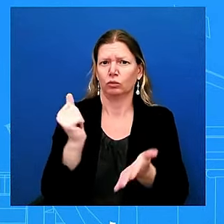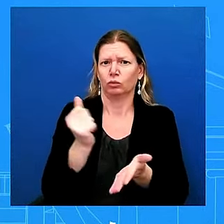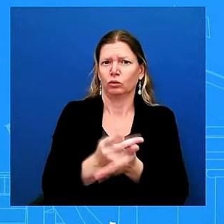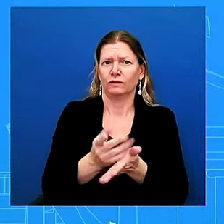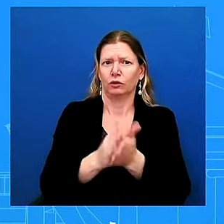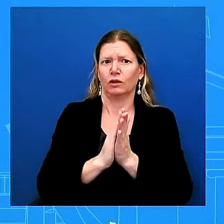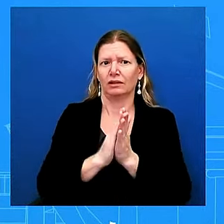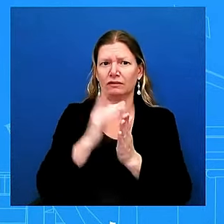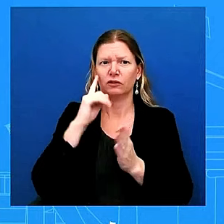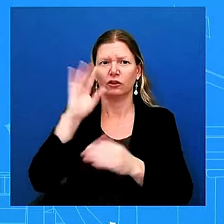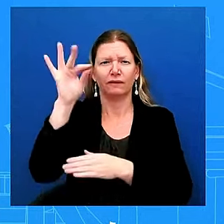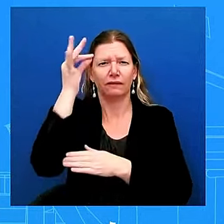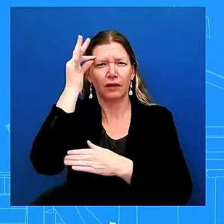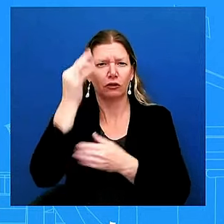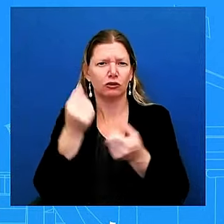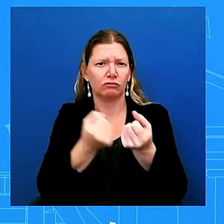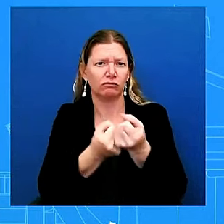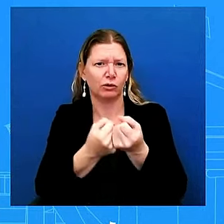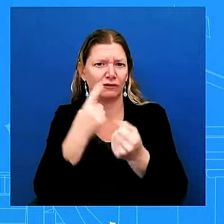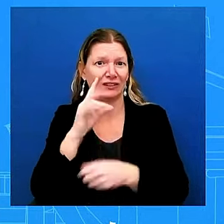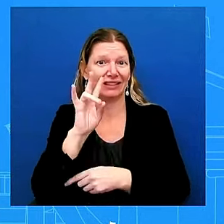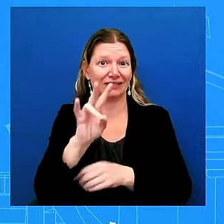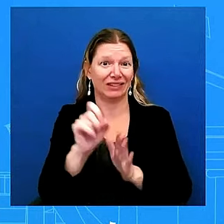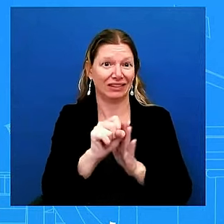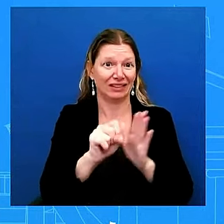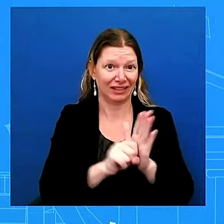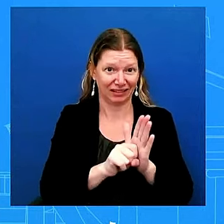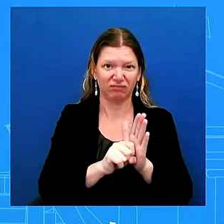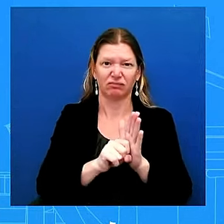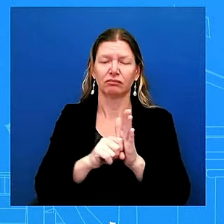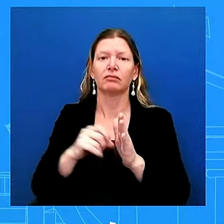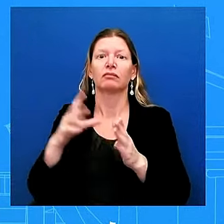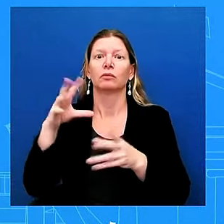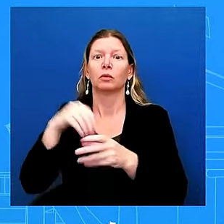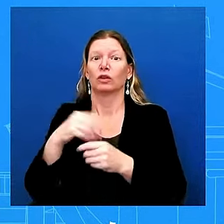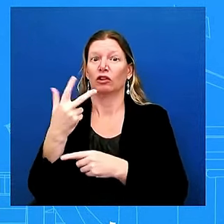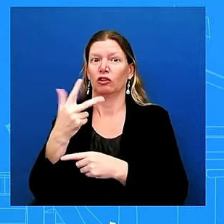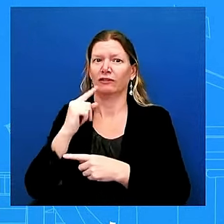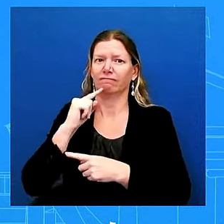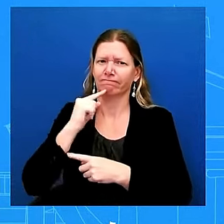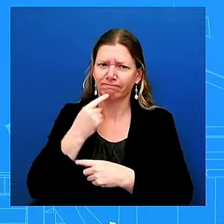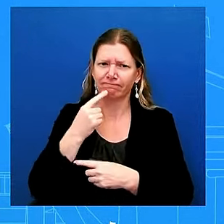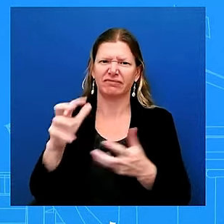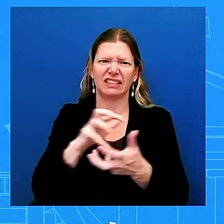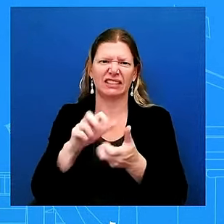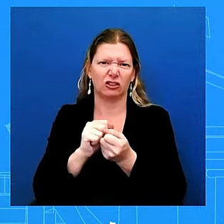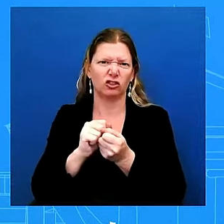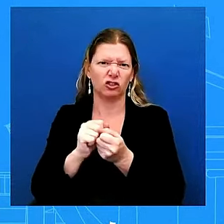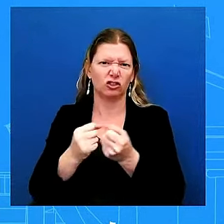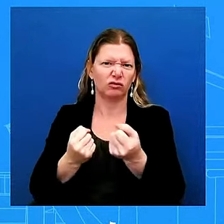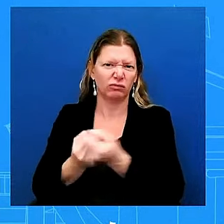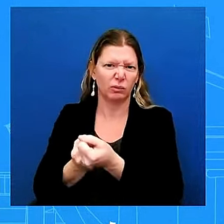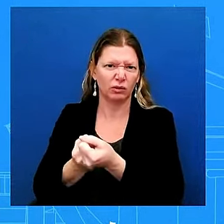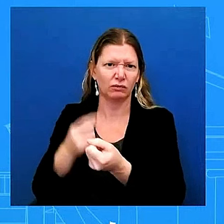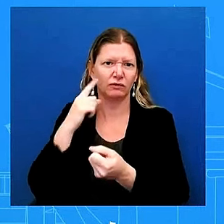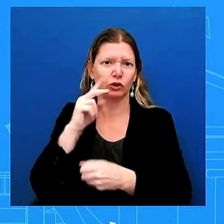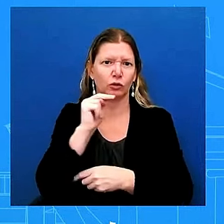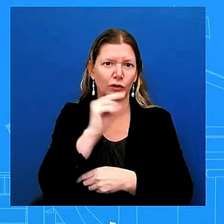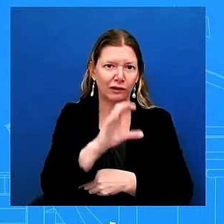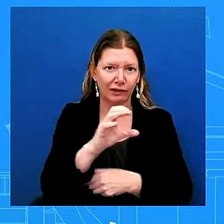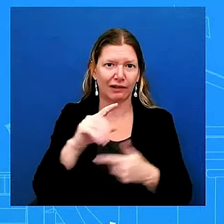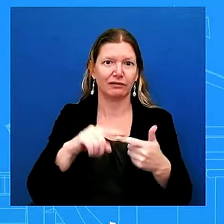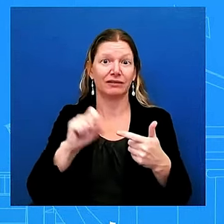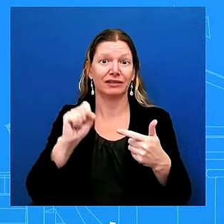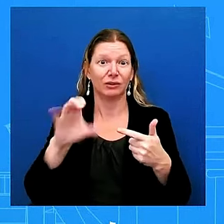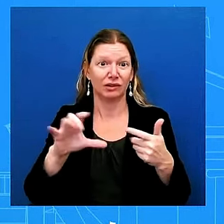carolina as well as florida over the last several days we have read out consistent briefings that the president has received